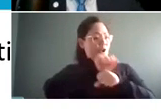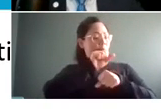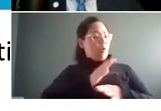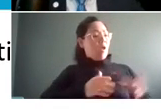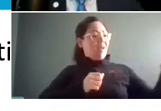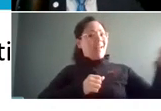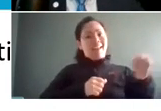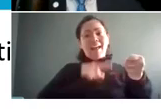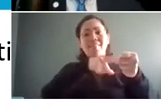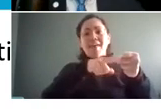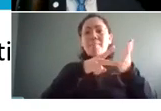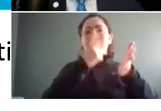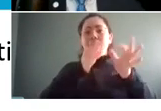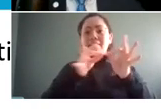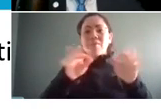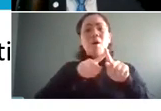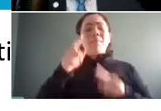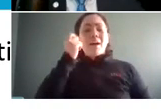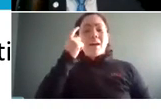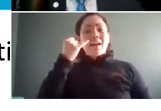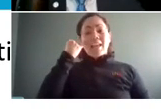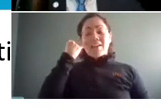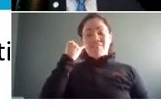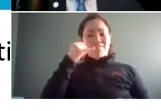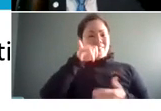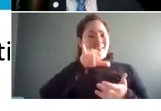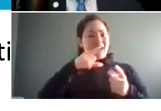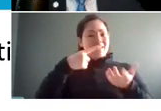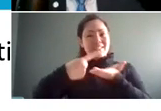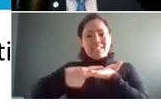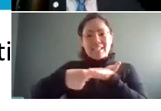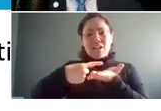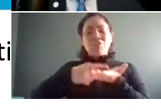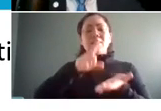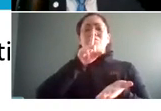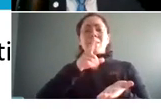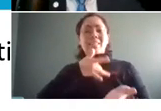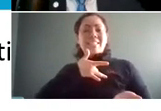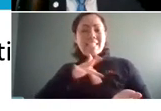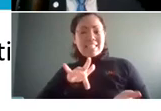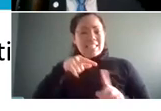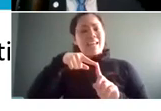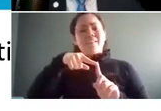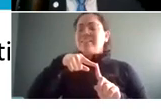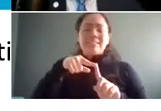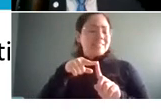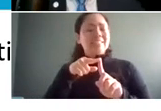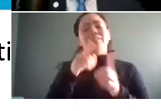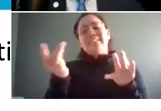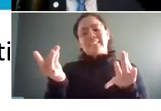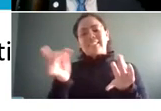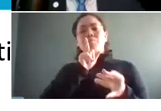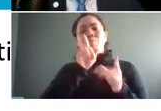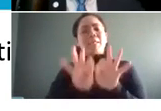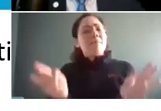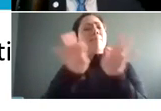bilingual but when you're talking about conversations that are this sensitive in nature it's really important to make sure that